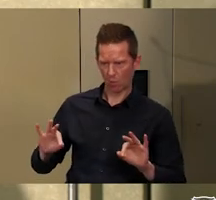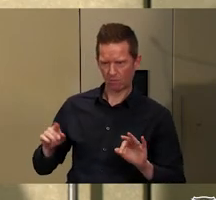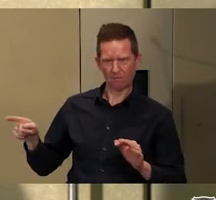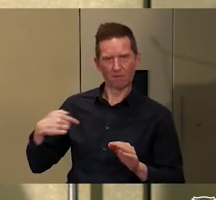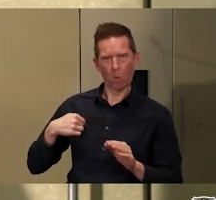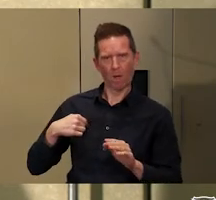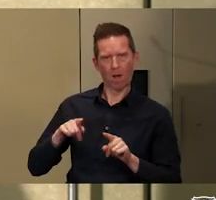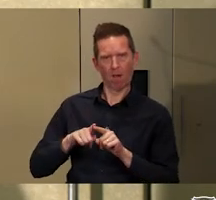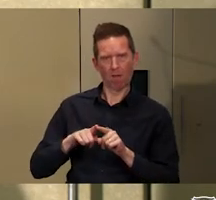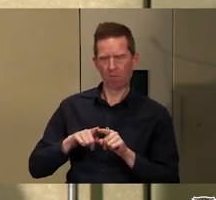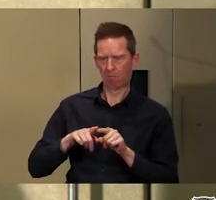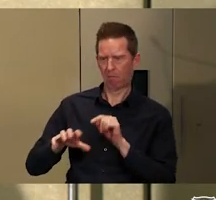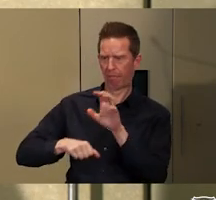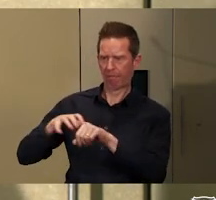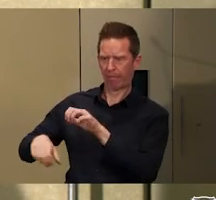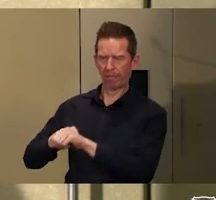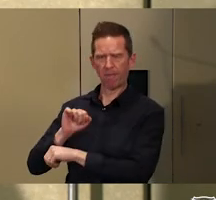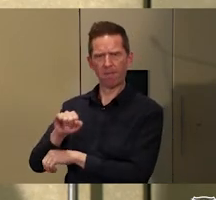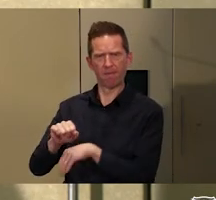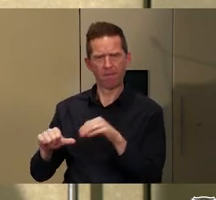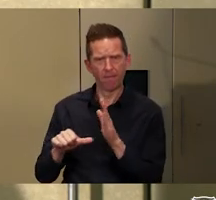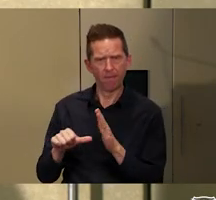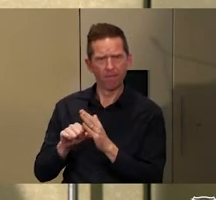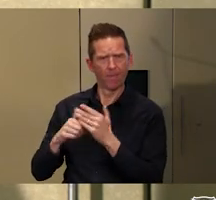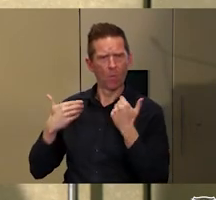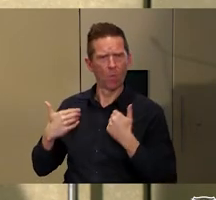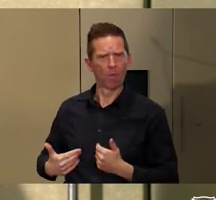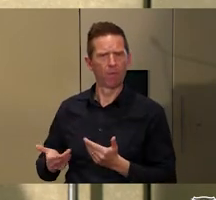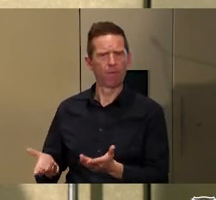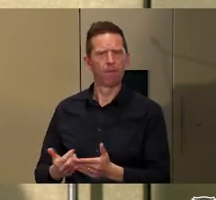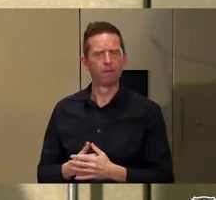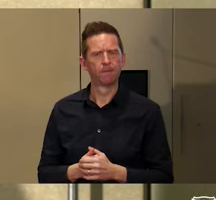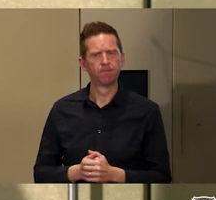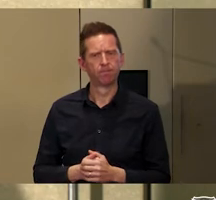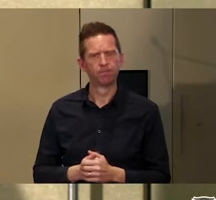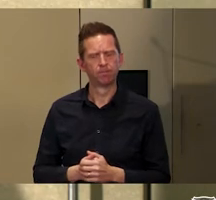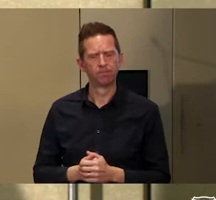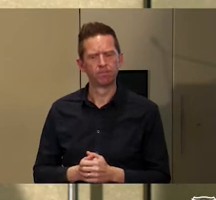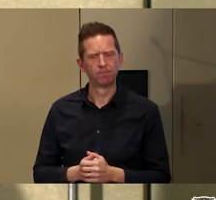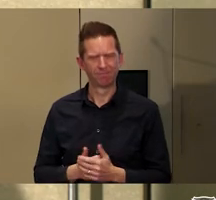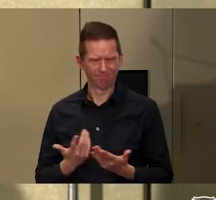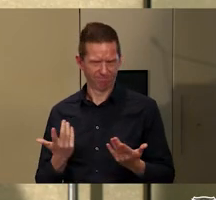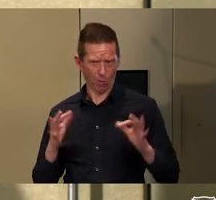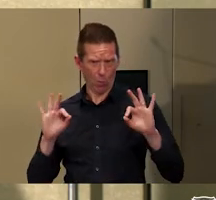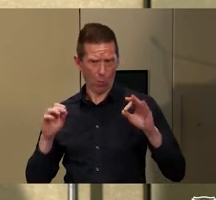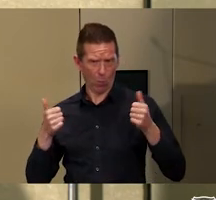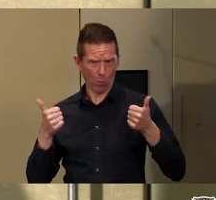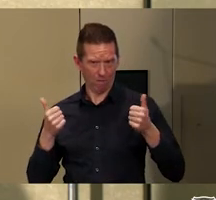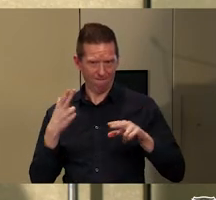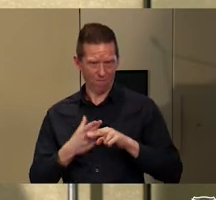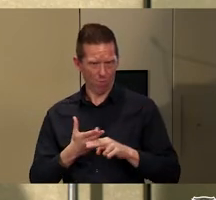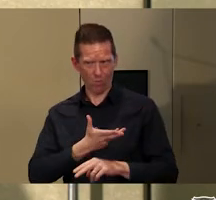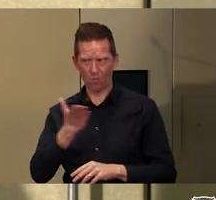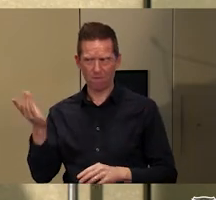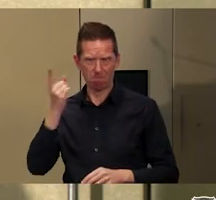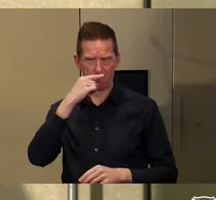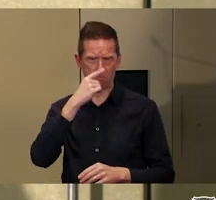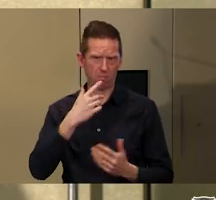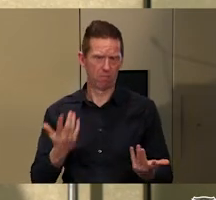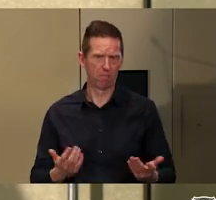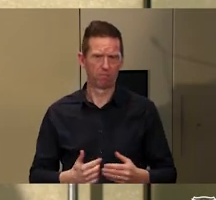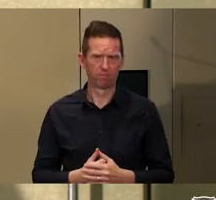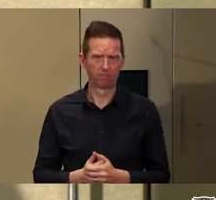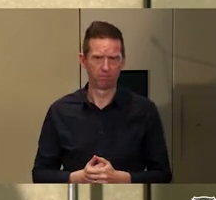And I don't see that as being to anyone's advantage, really.